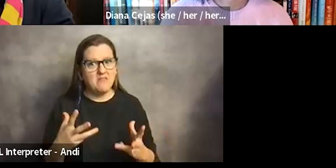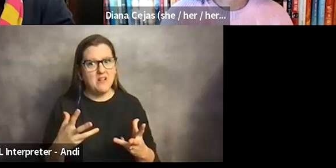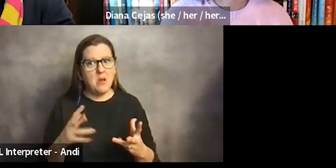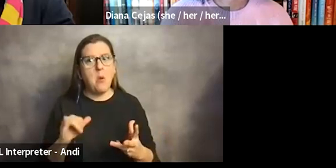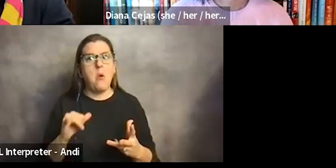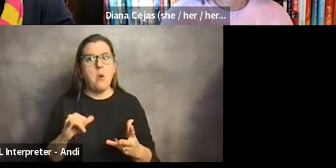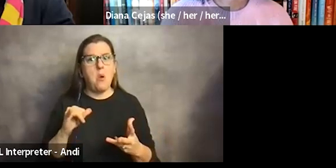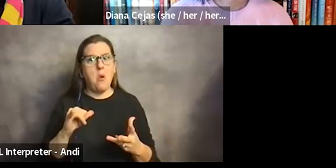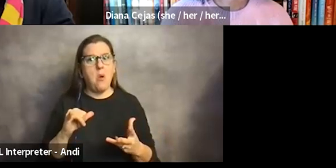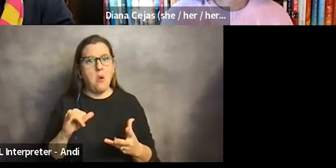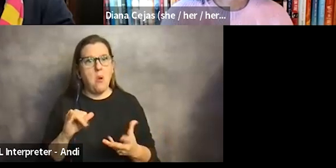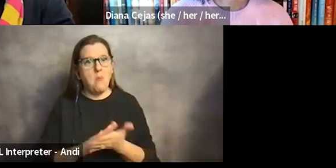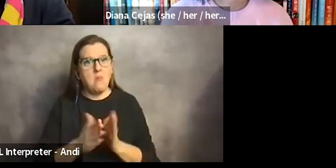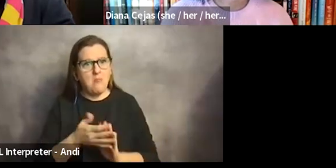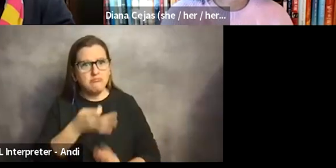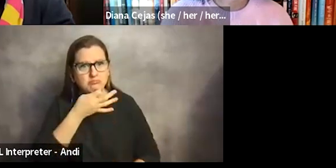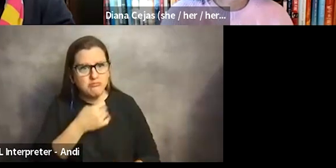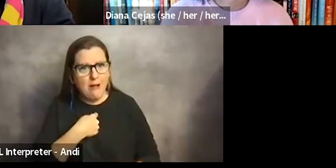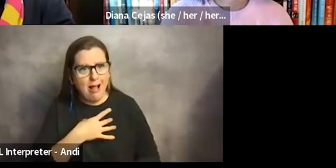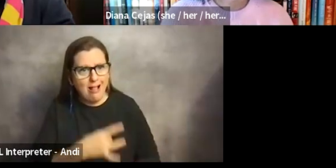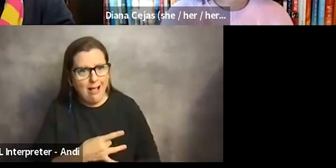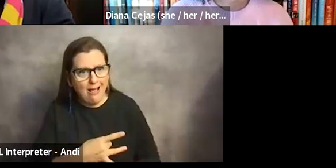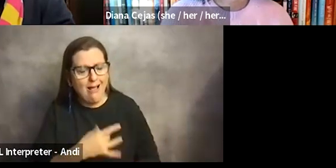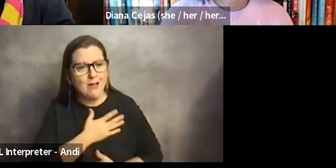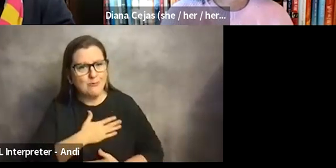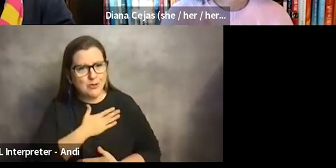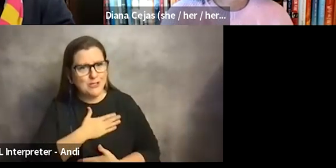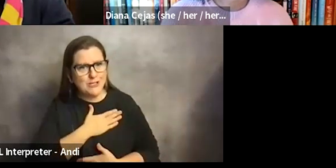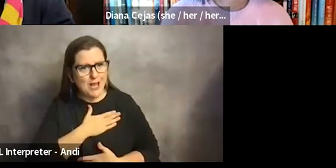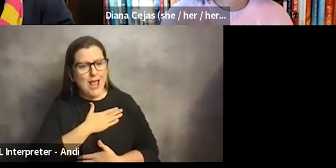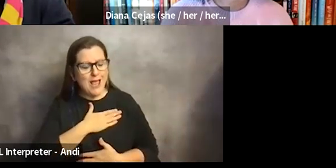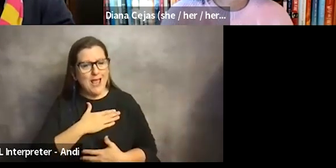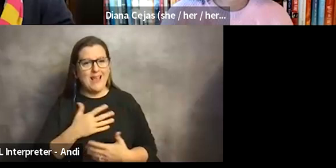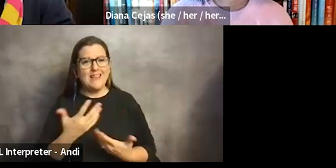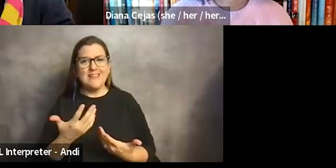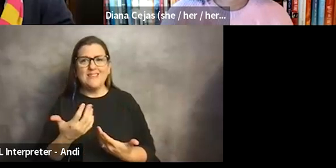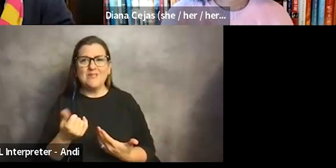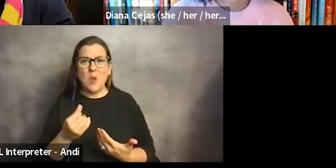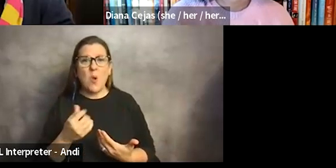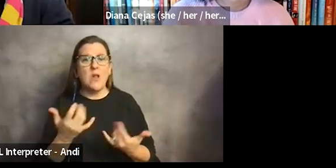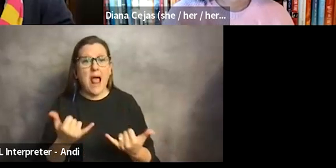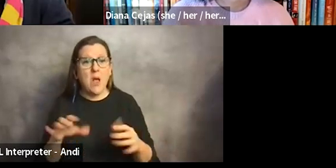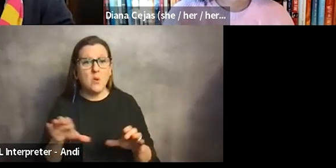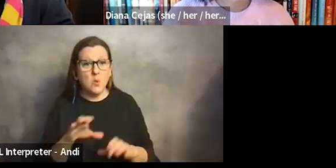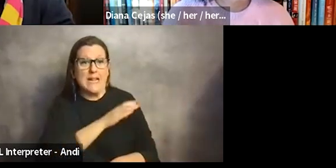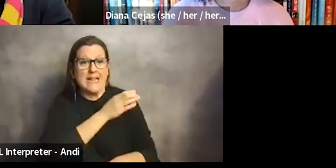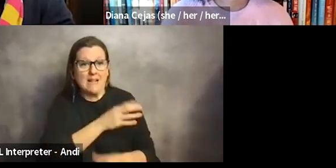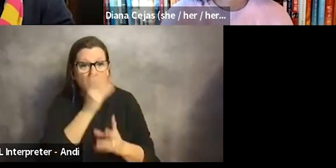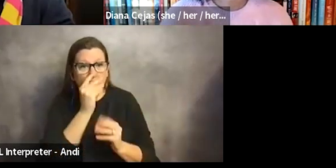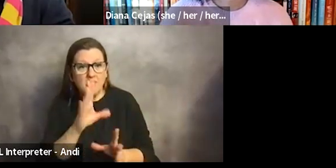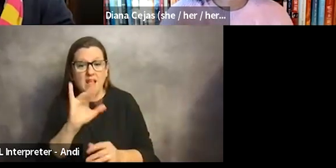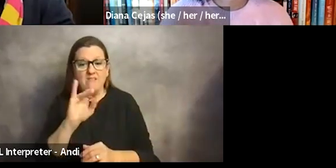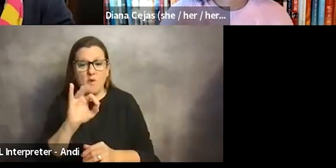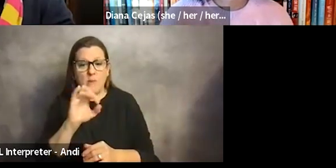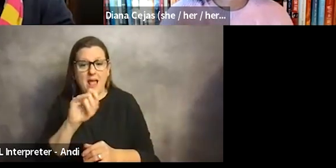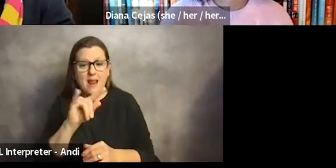uh, you know, expertise and turn that into a clinical passion of mine. So I do clinical informatics and I've helped to roll that out